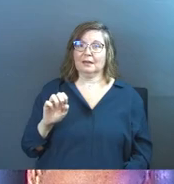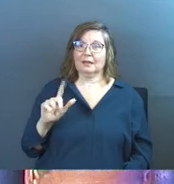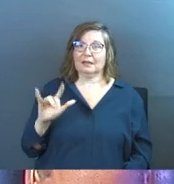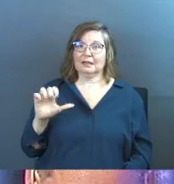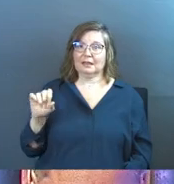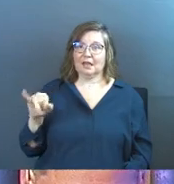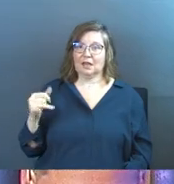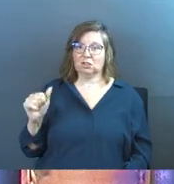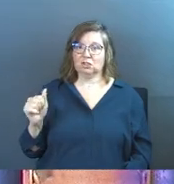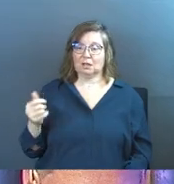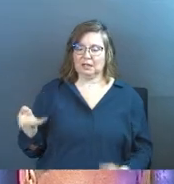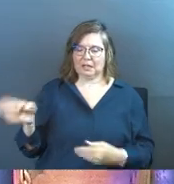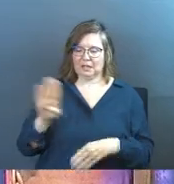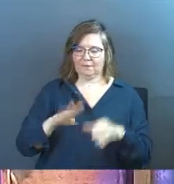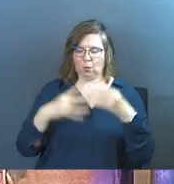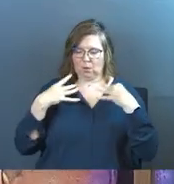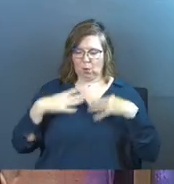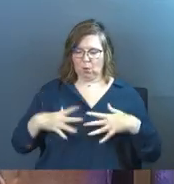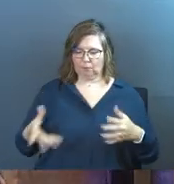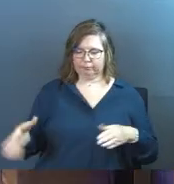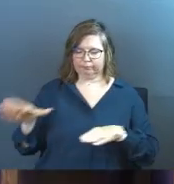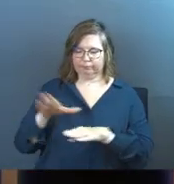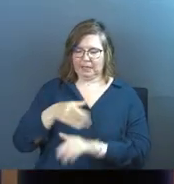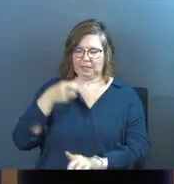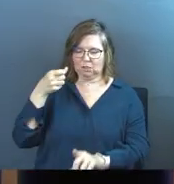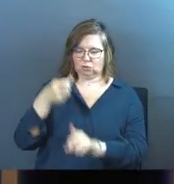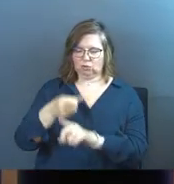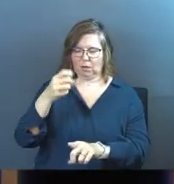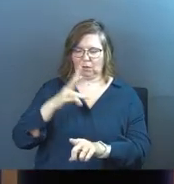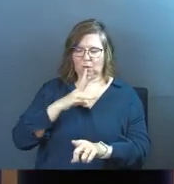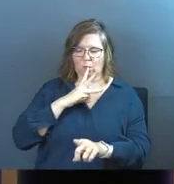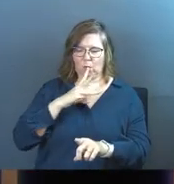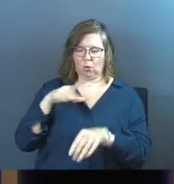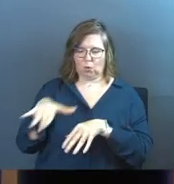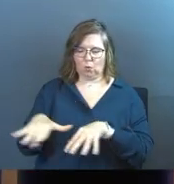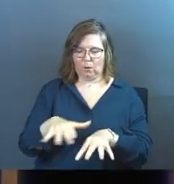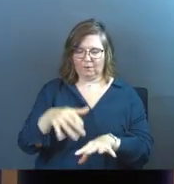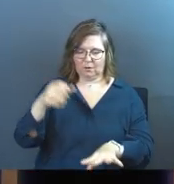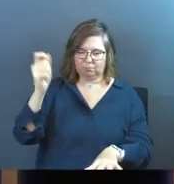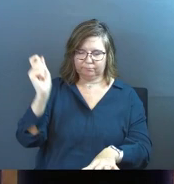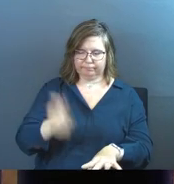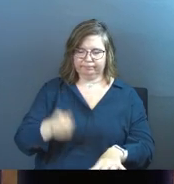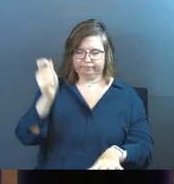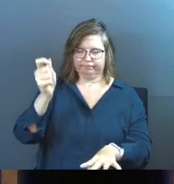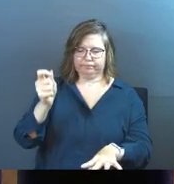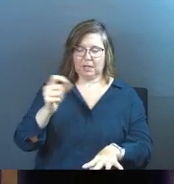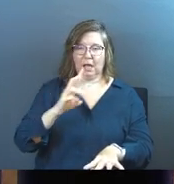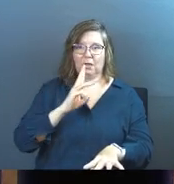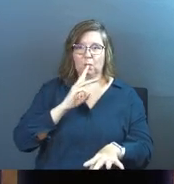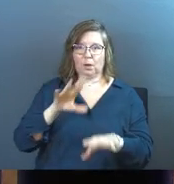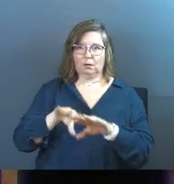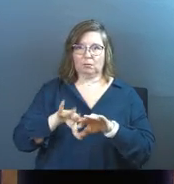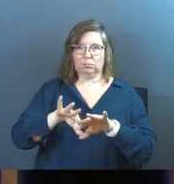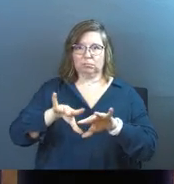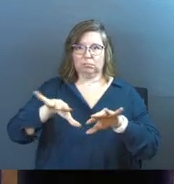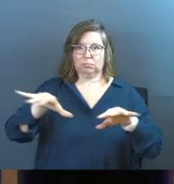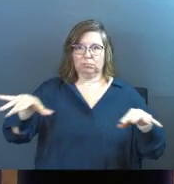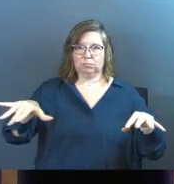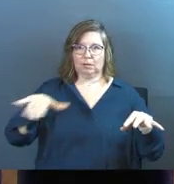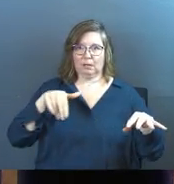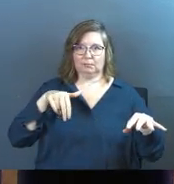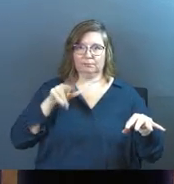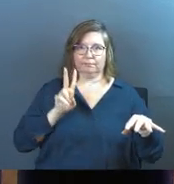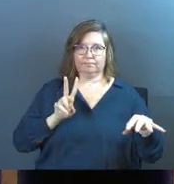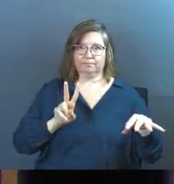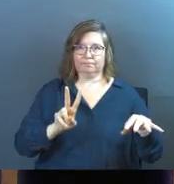old guy, he folded his cloak together and he struck the water of the Jordan River with it. And the river divided and the two of them went across